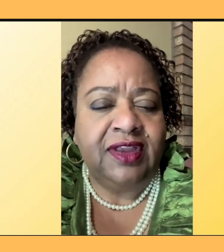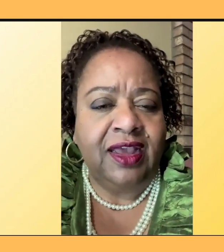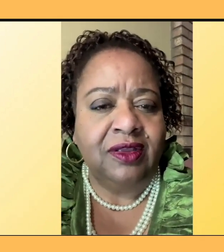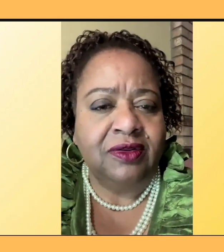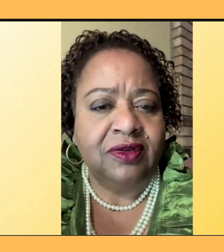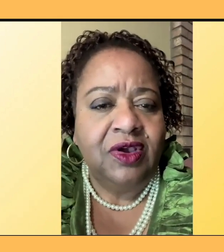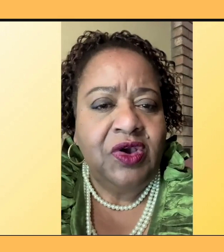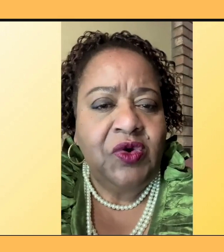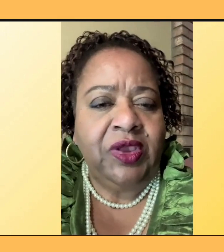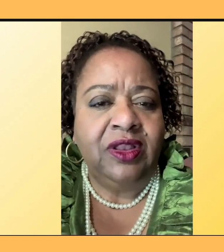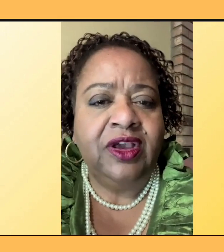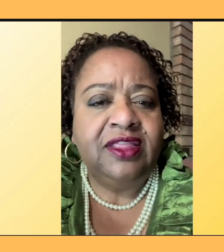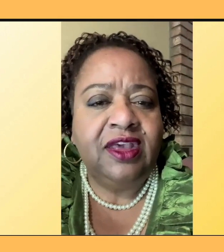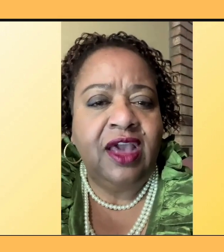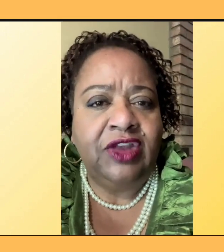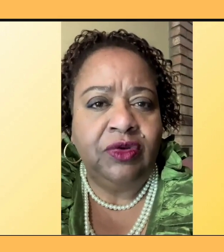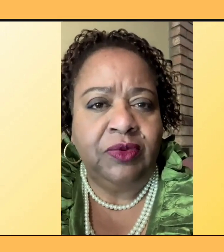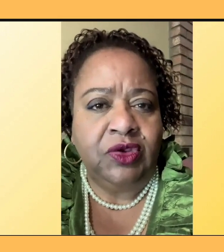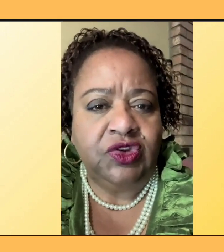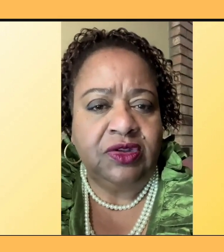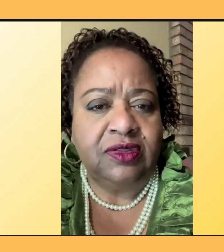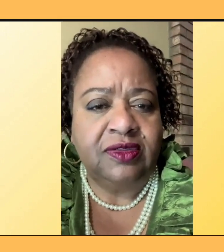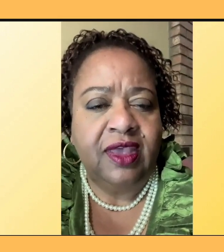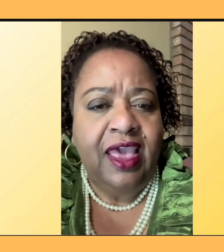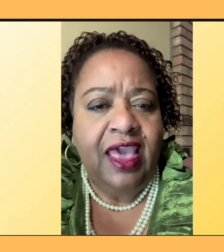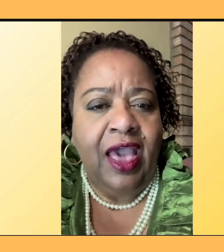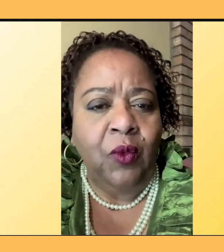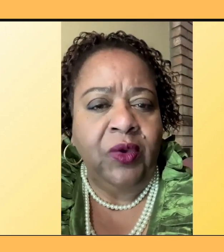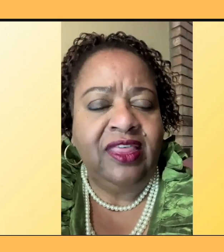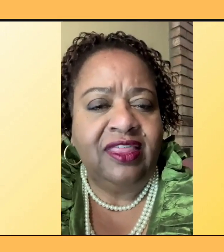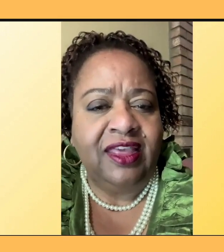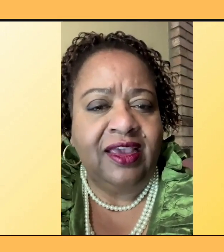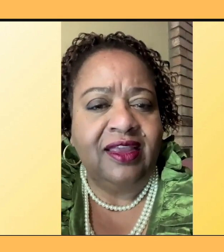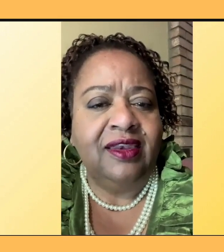contributions, and we think next steps.